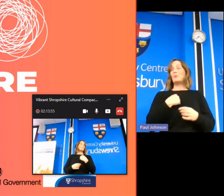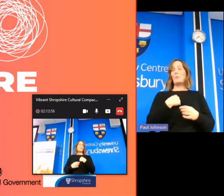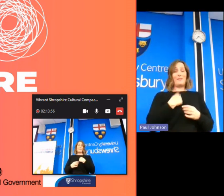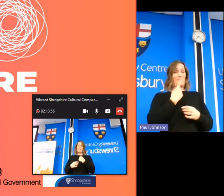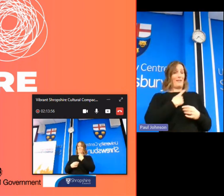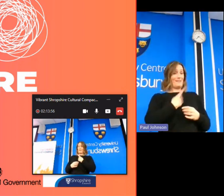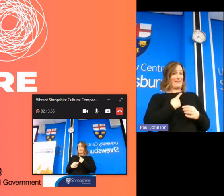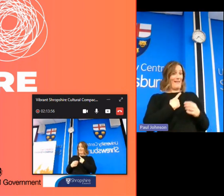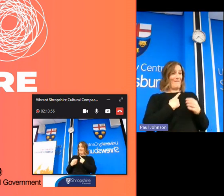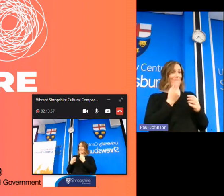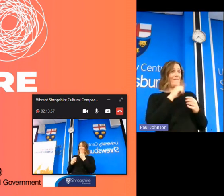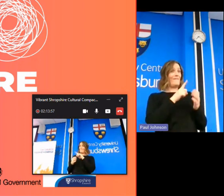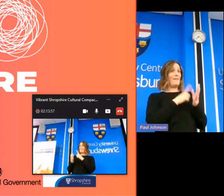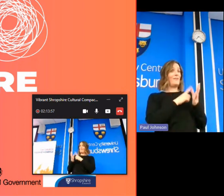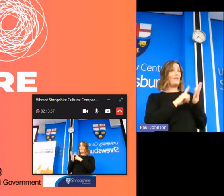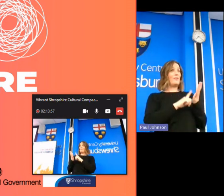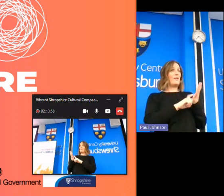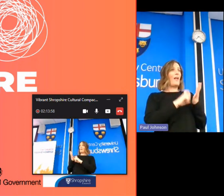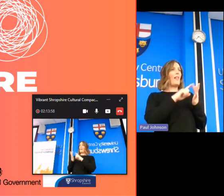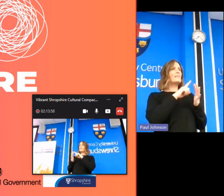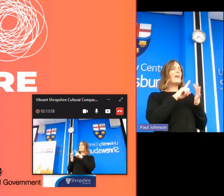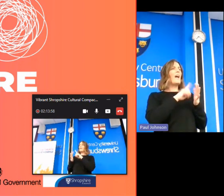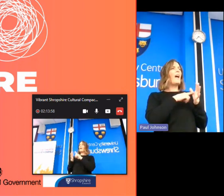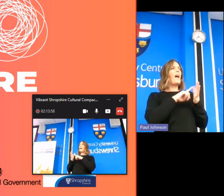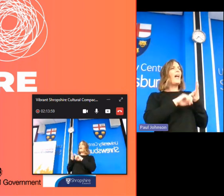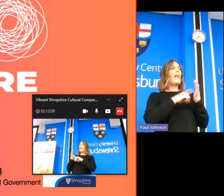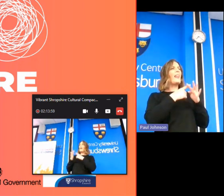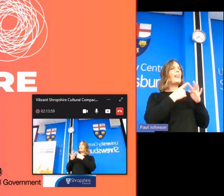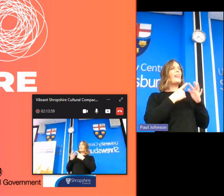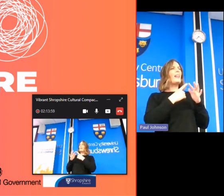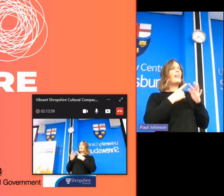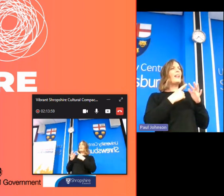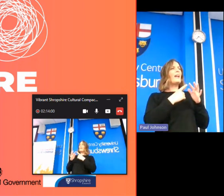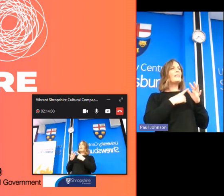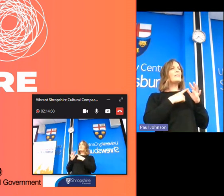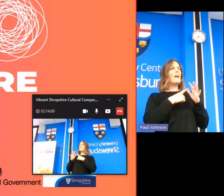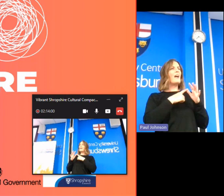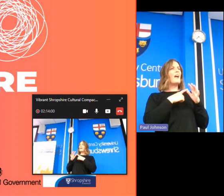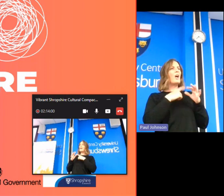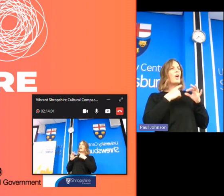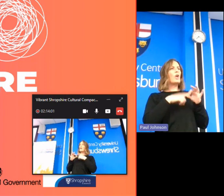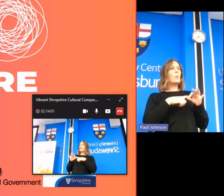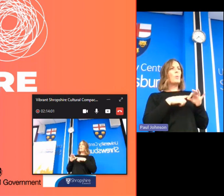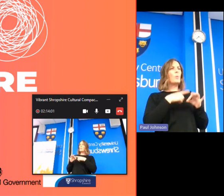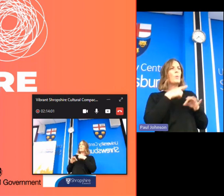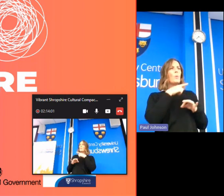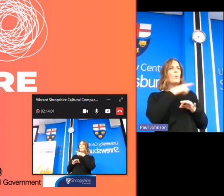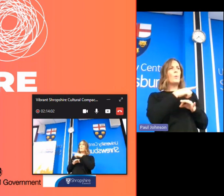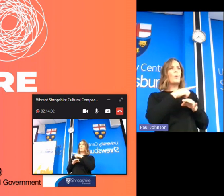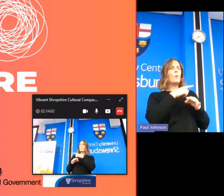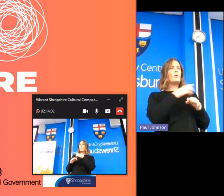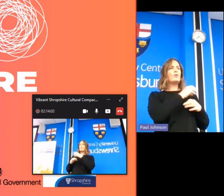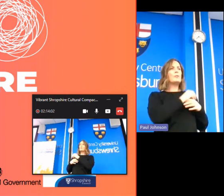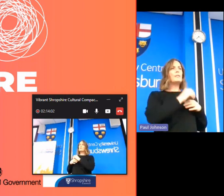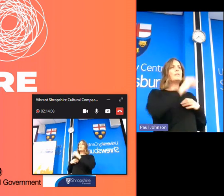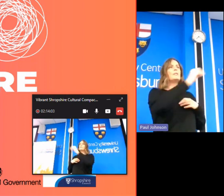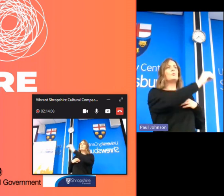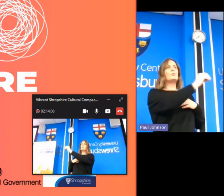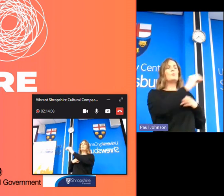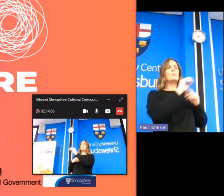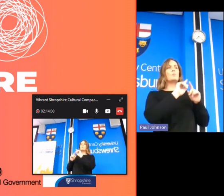i don't know if you remember alex or alexa pew she's been seconded now into the um fun day activities and foods program